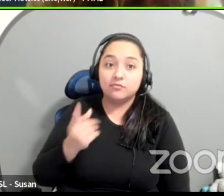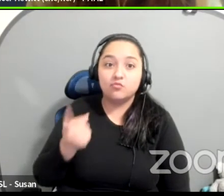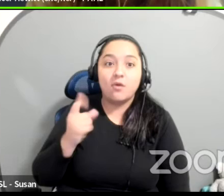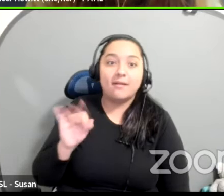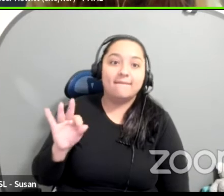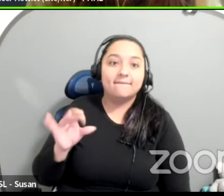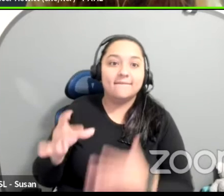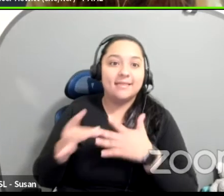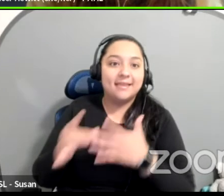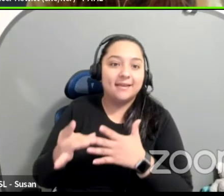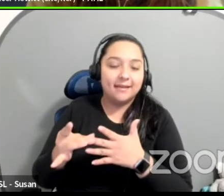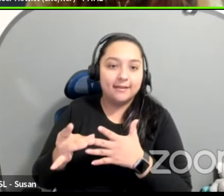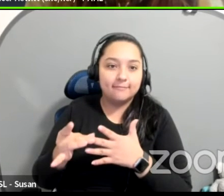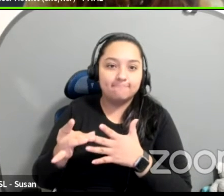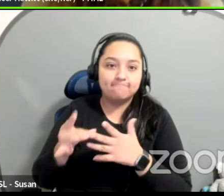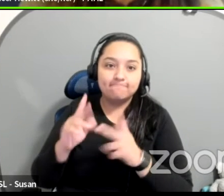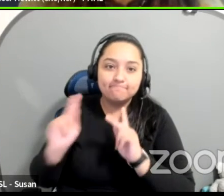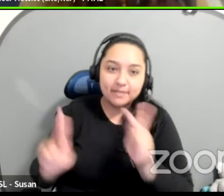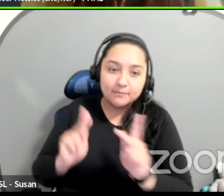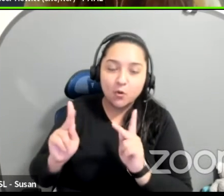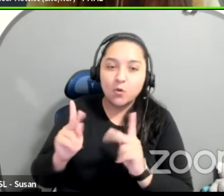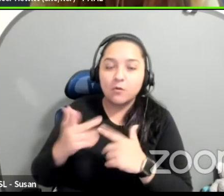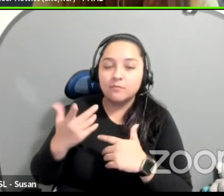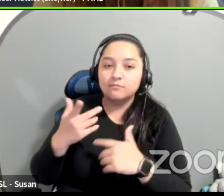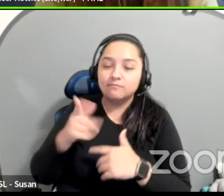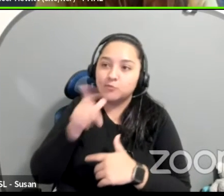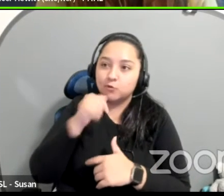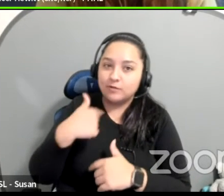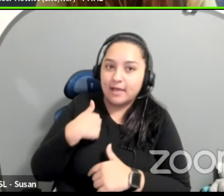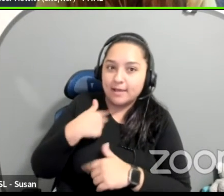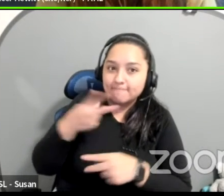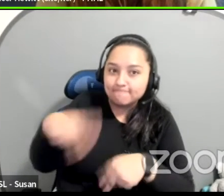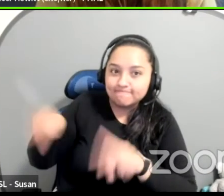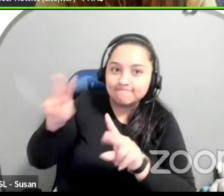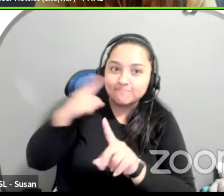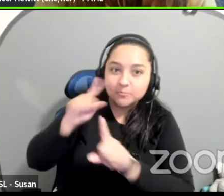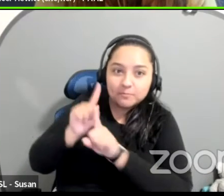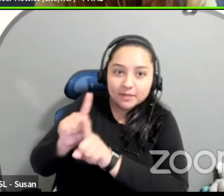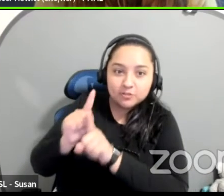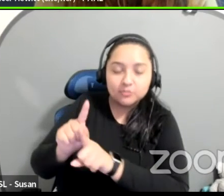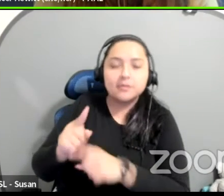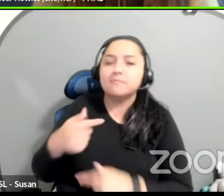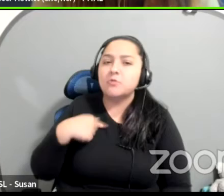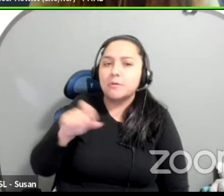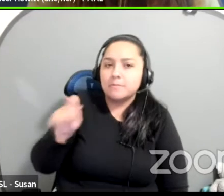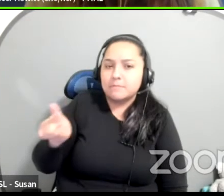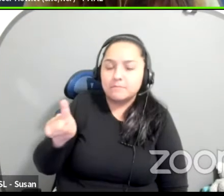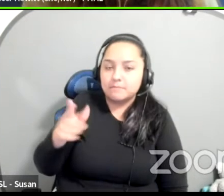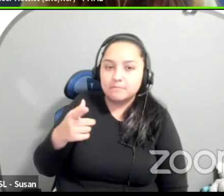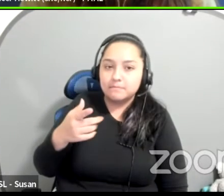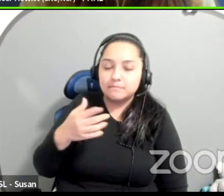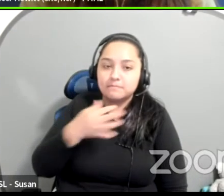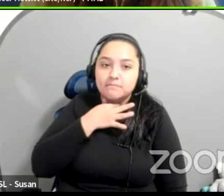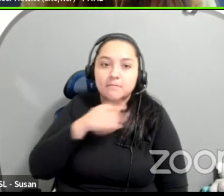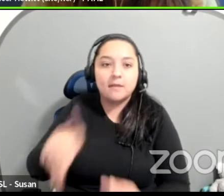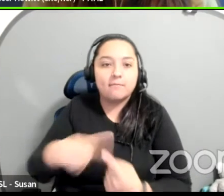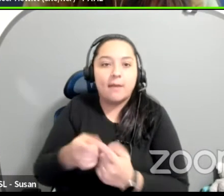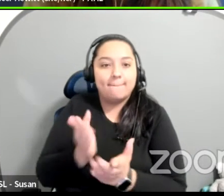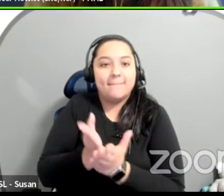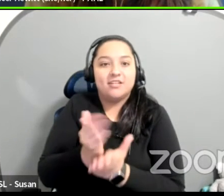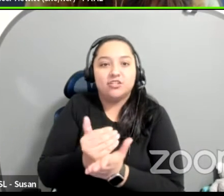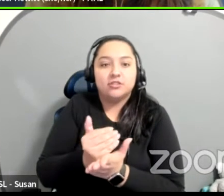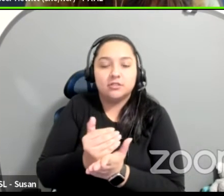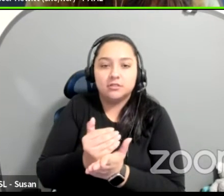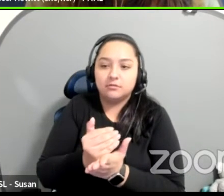at least, um, in terms of mentorship that I look to in terms of budgeting your values. Can you, can you put that into